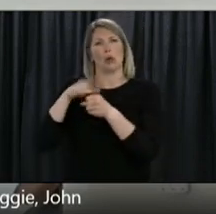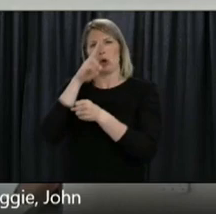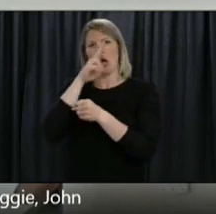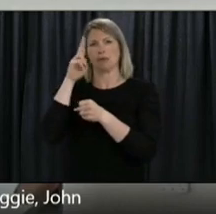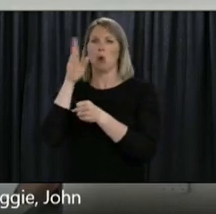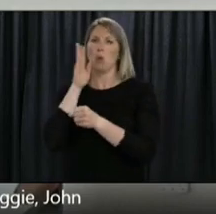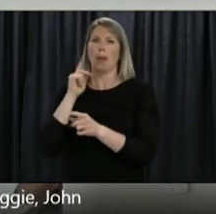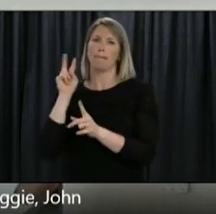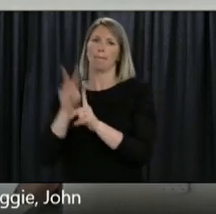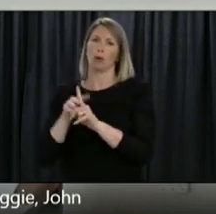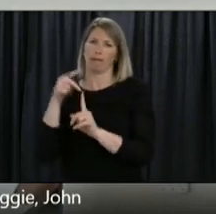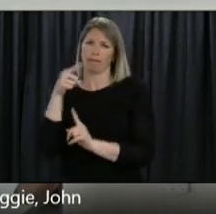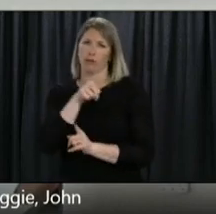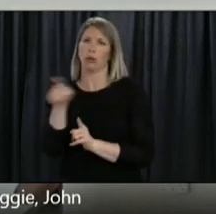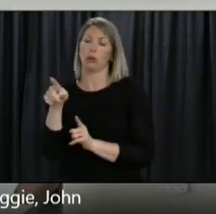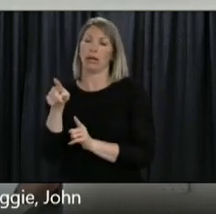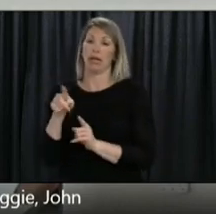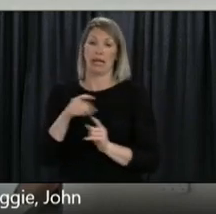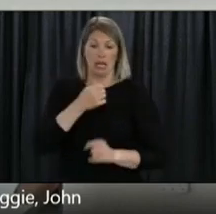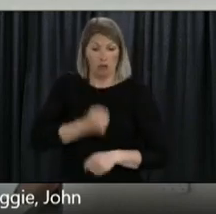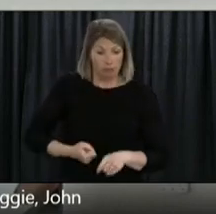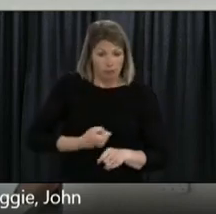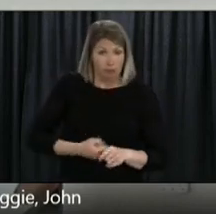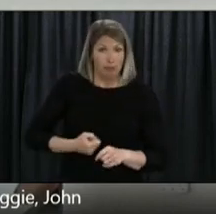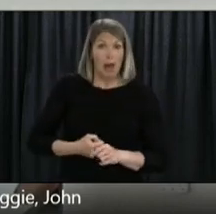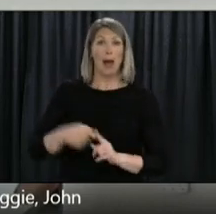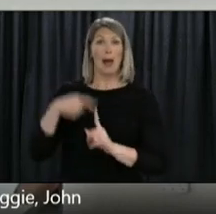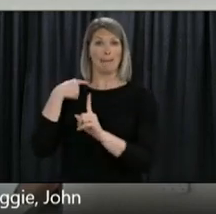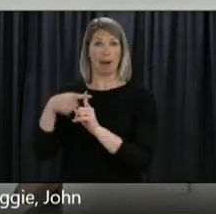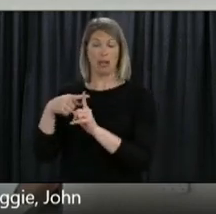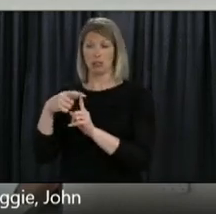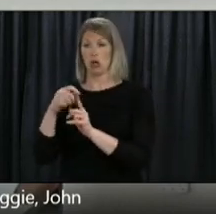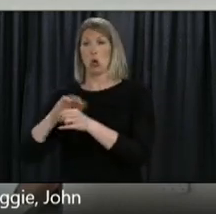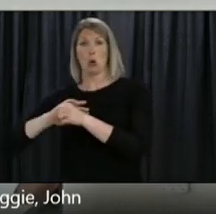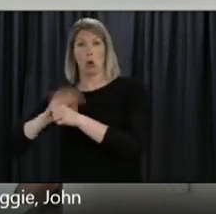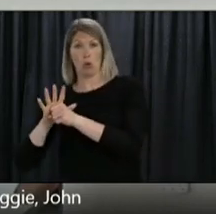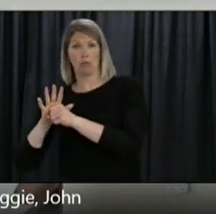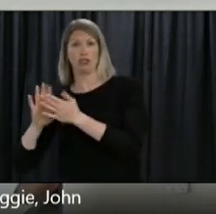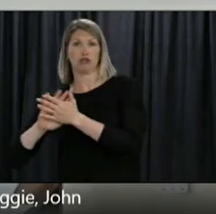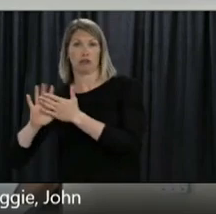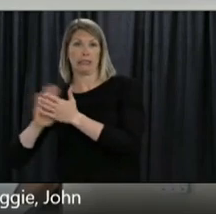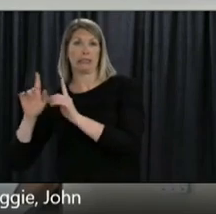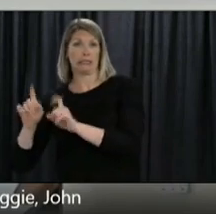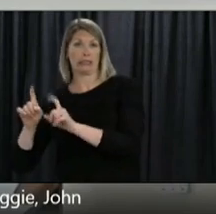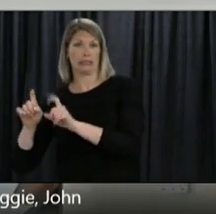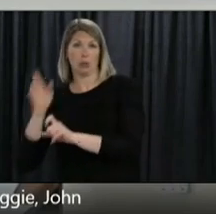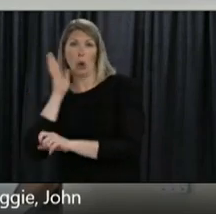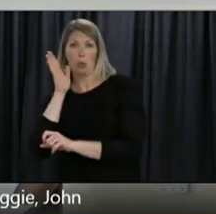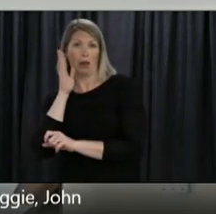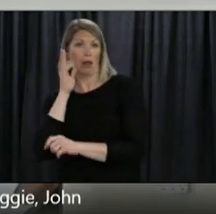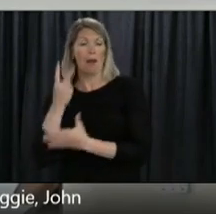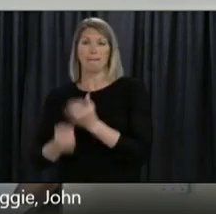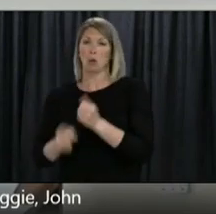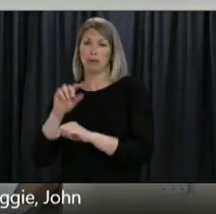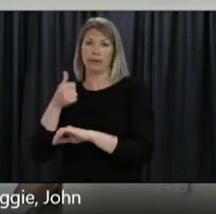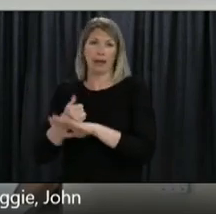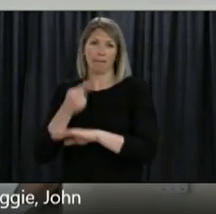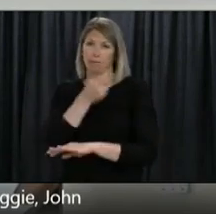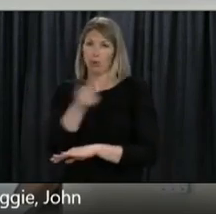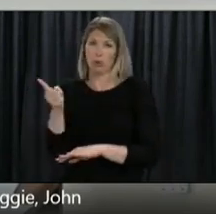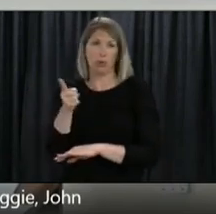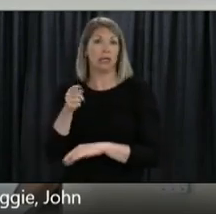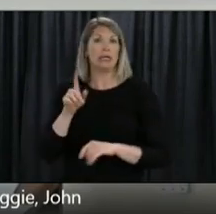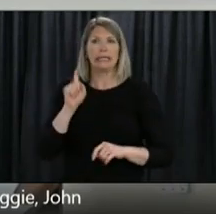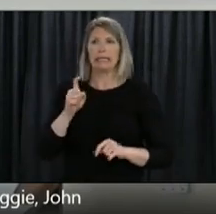They will organize both the tests prior to your attendance as well as the appointment for whatever the procedure is.